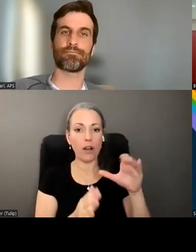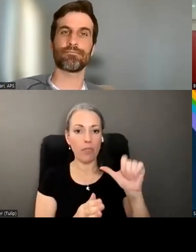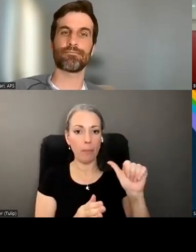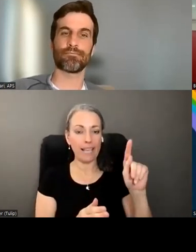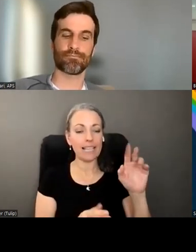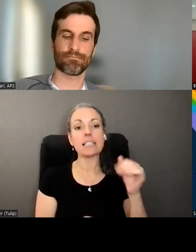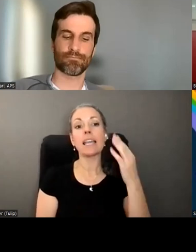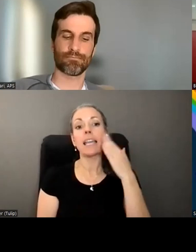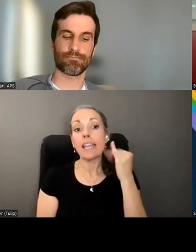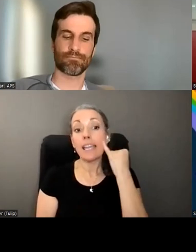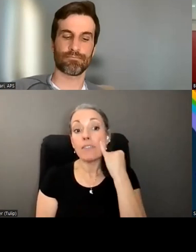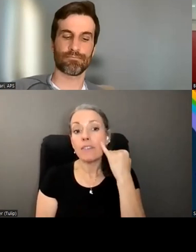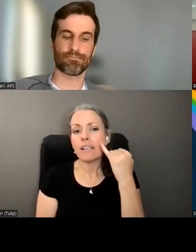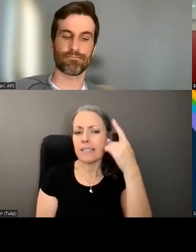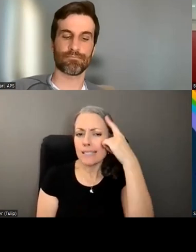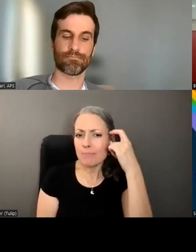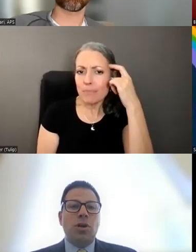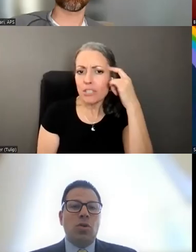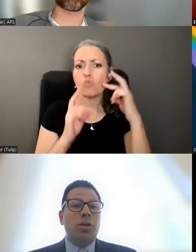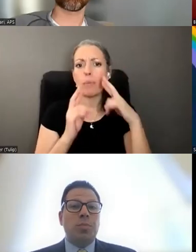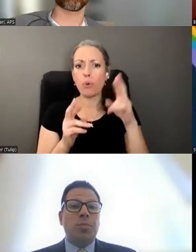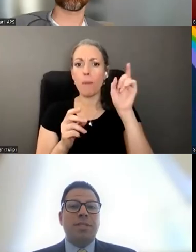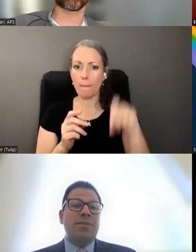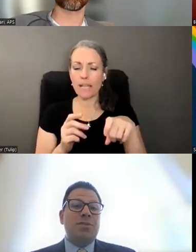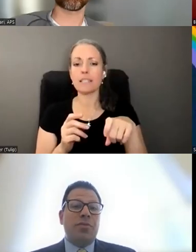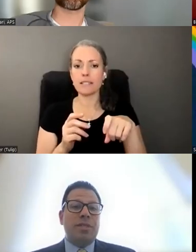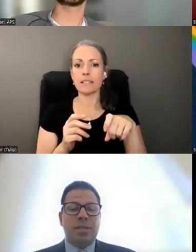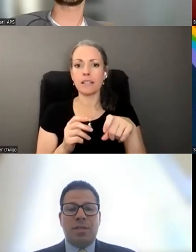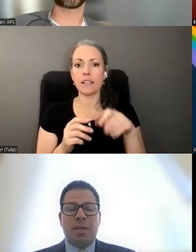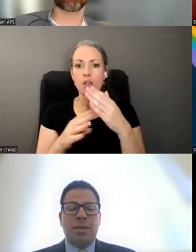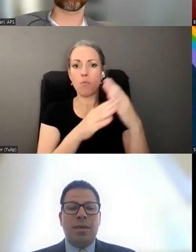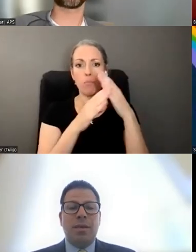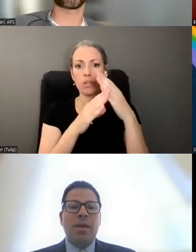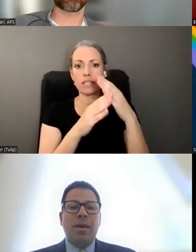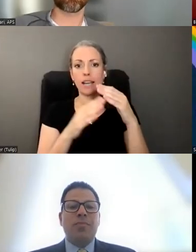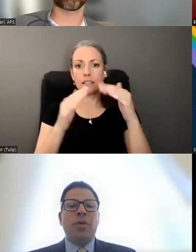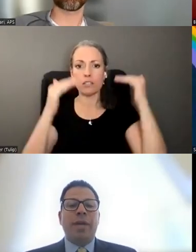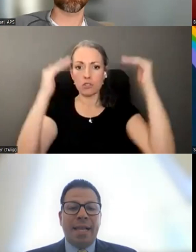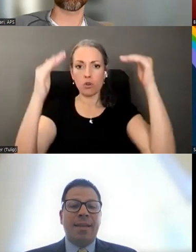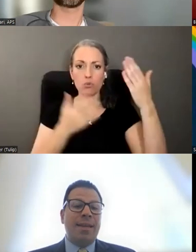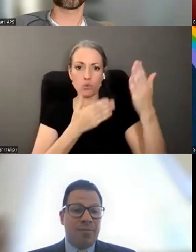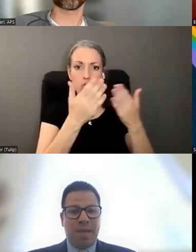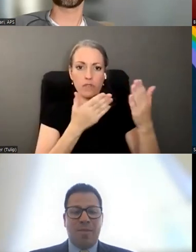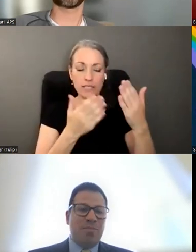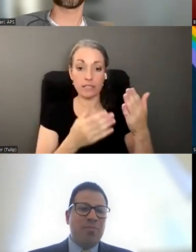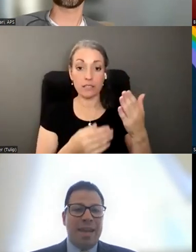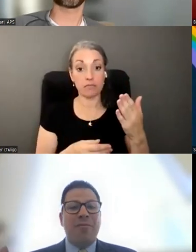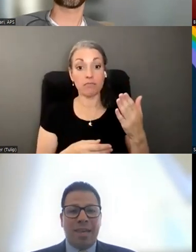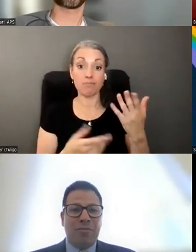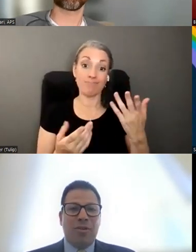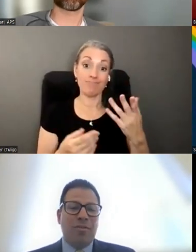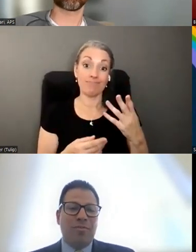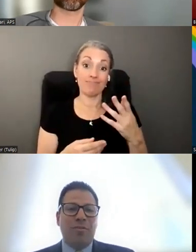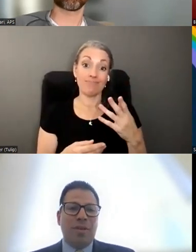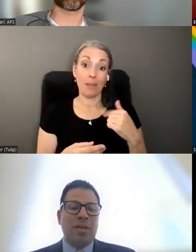suspicious activity report um those do go to adult protective services the the reality and I've become an